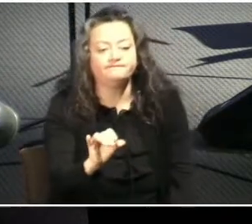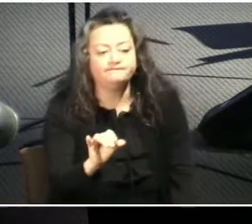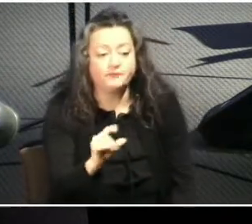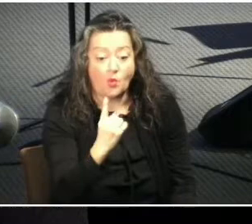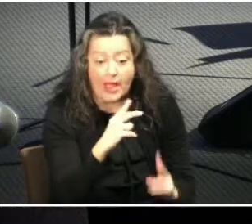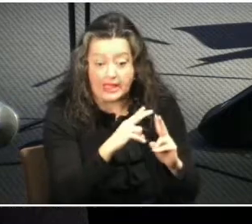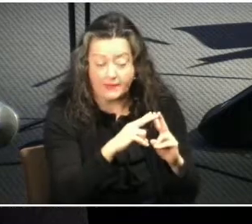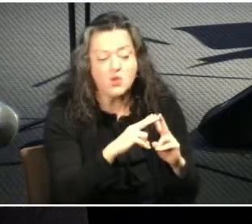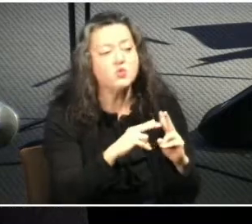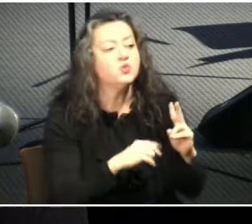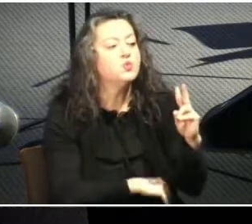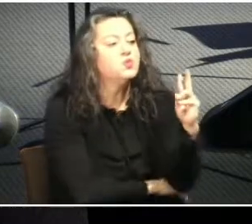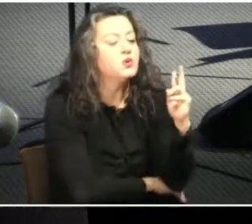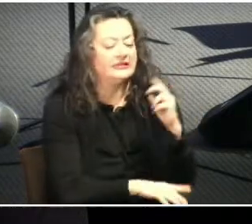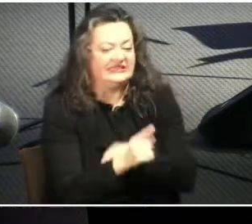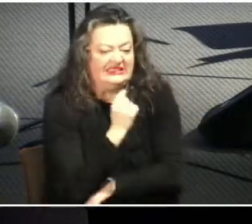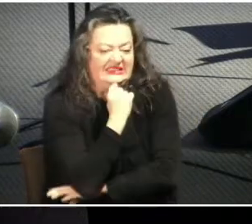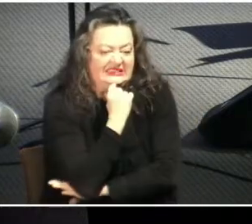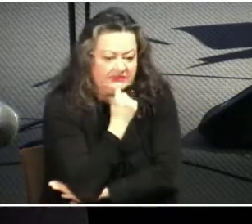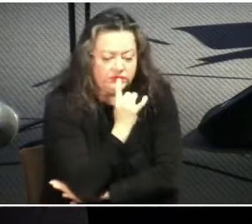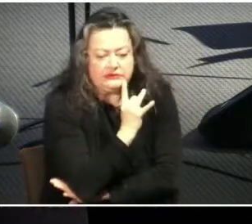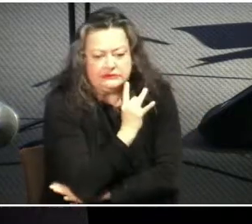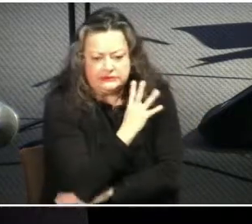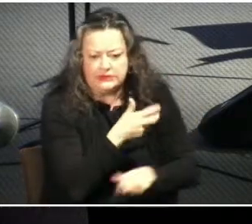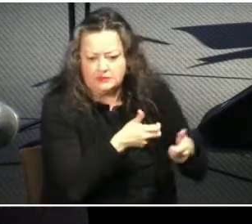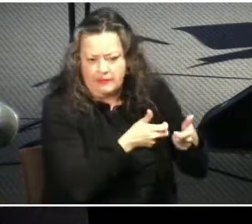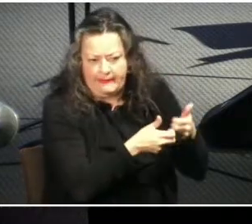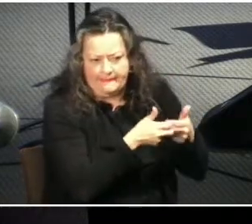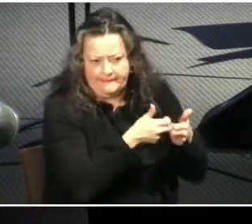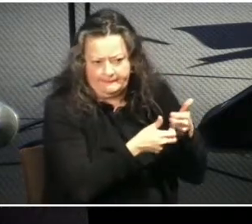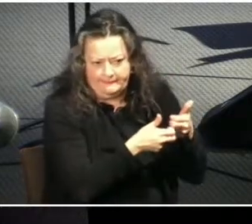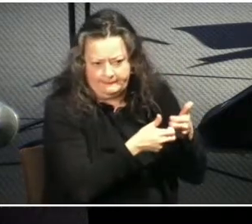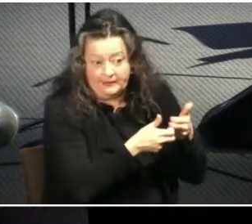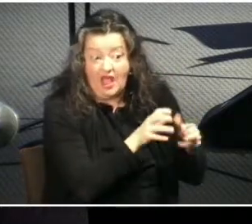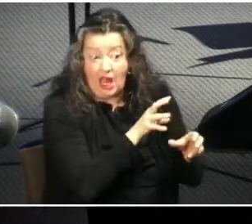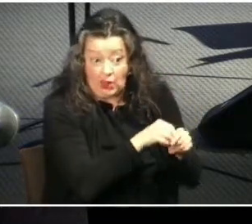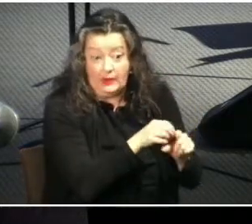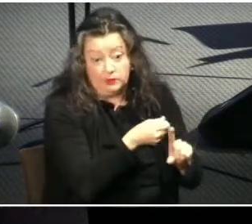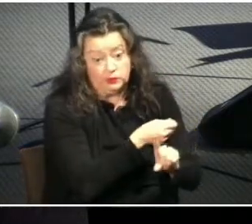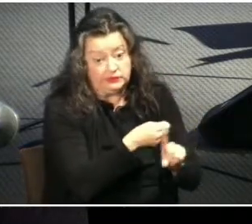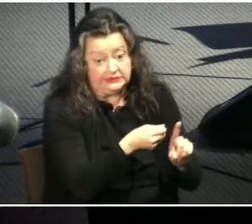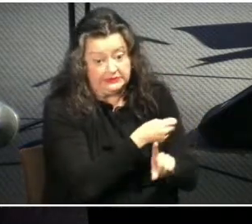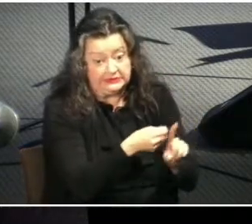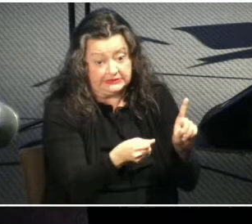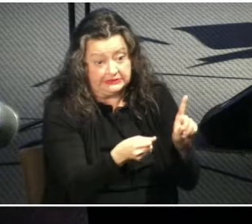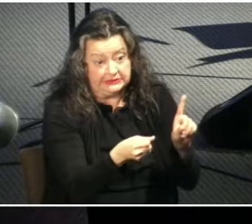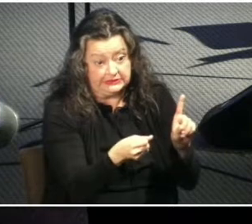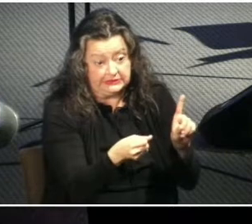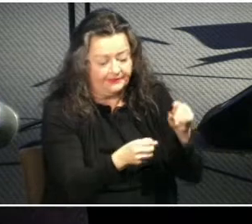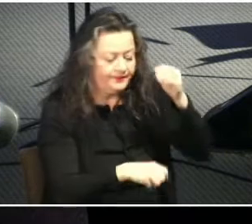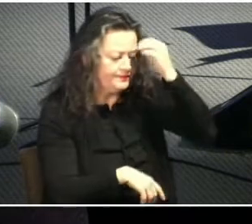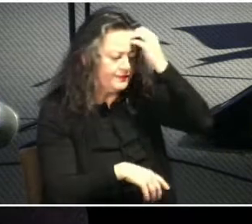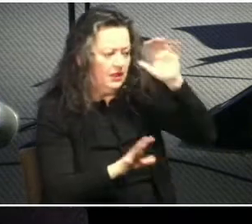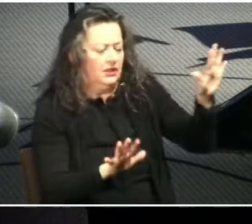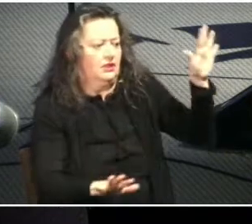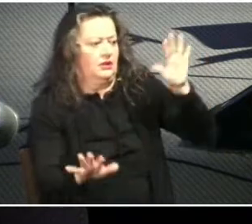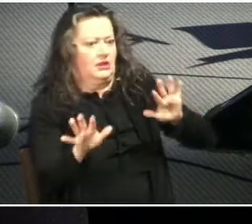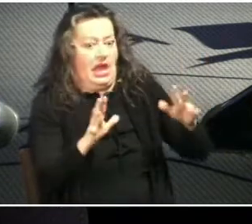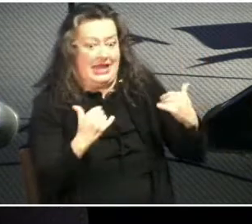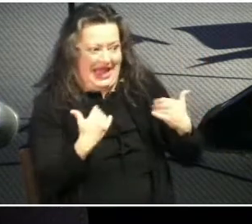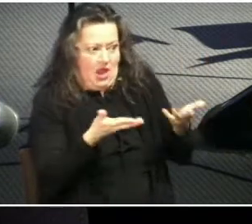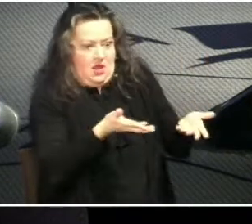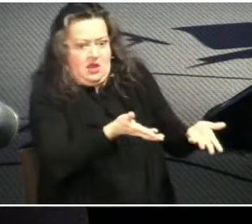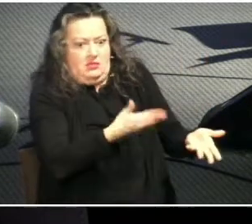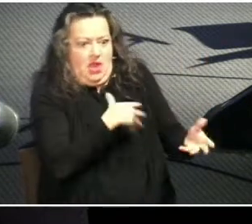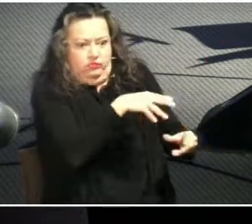serious marital difficulties that included abuse and i was suddenly thrust into this